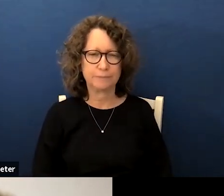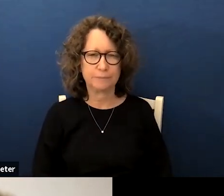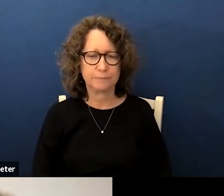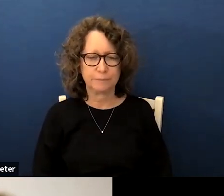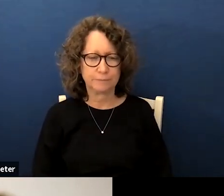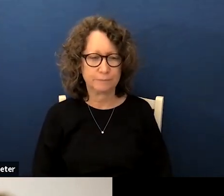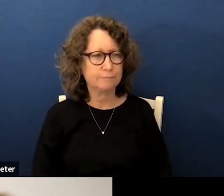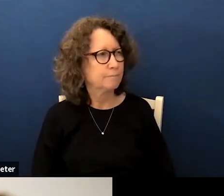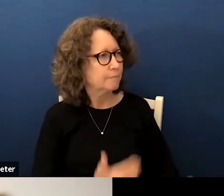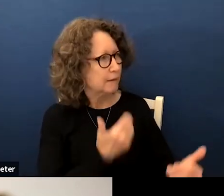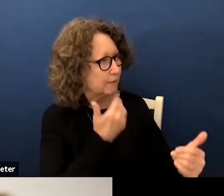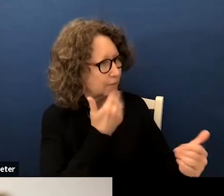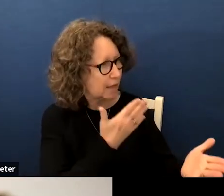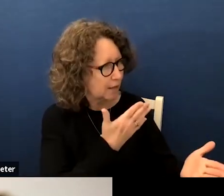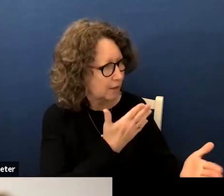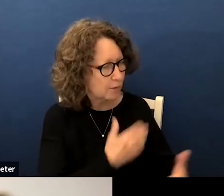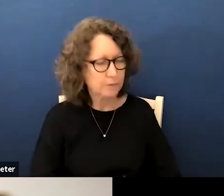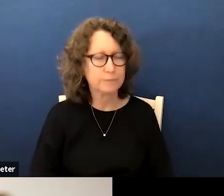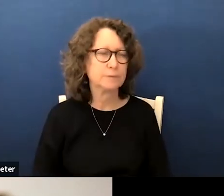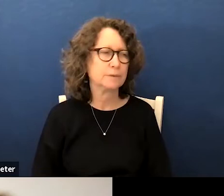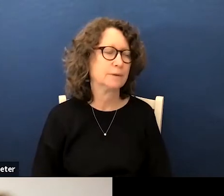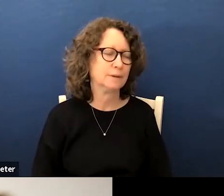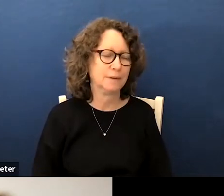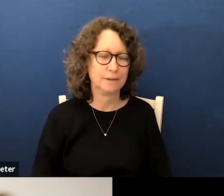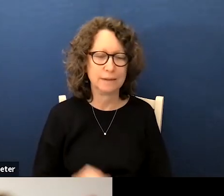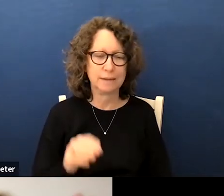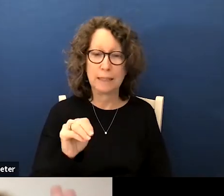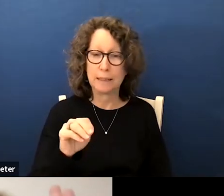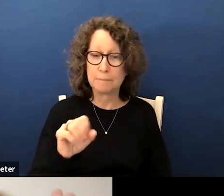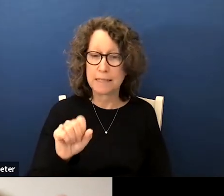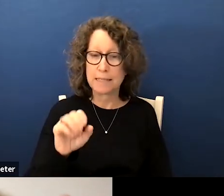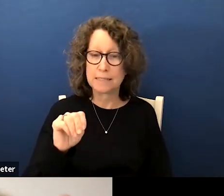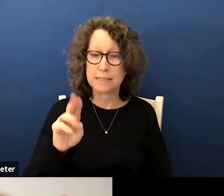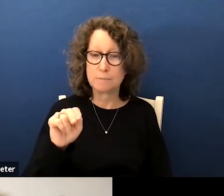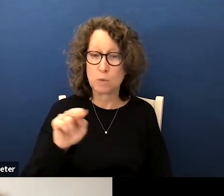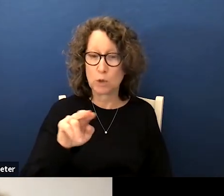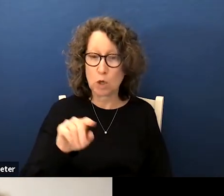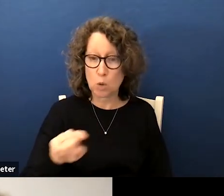thank you miss munoz do you have any comments